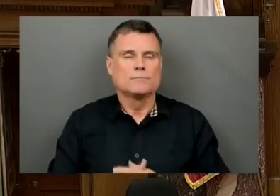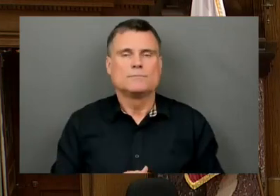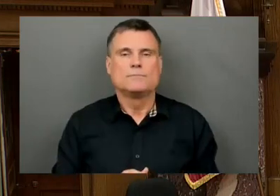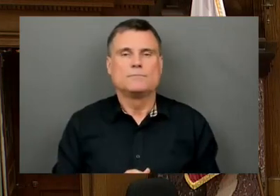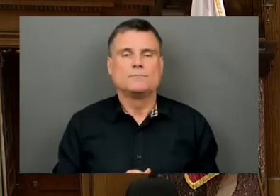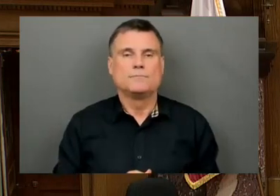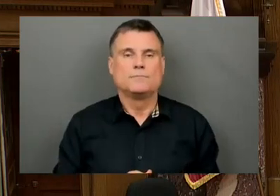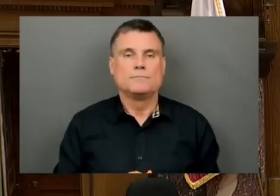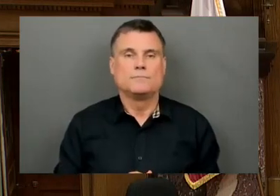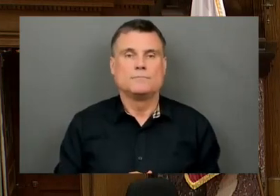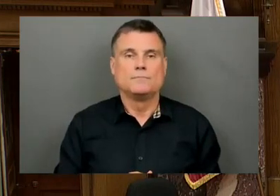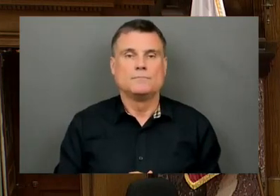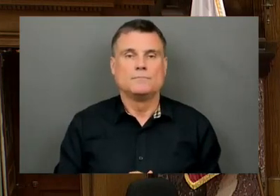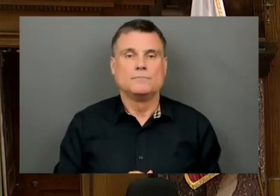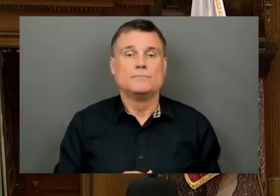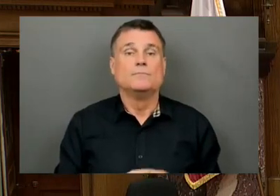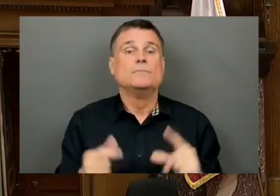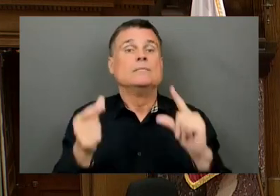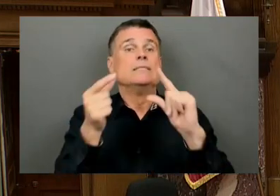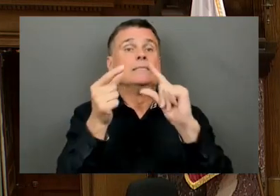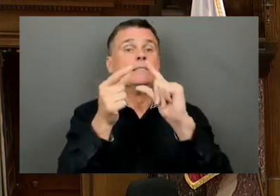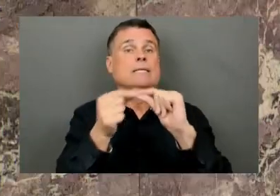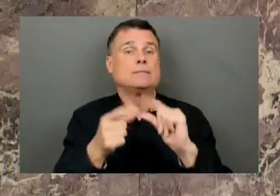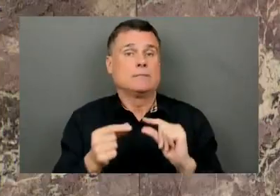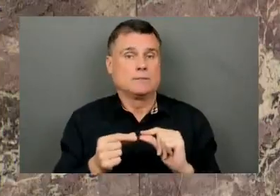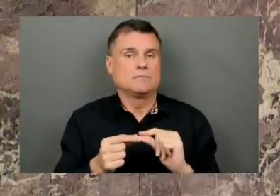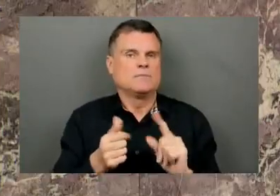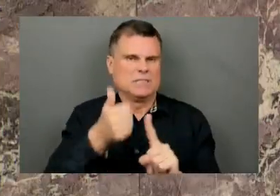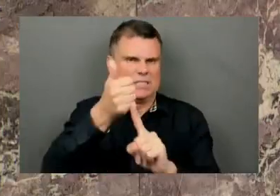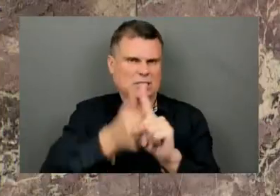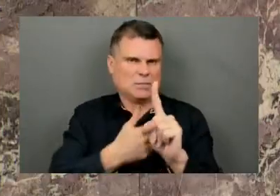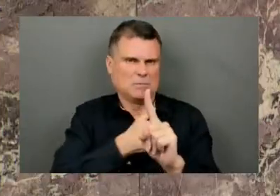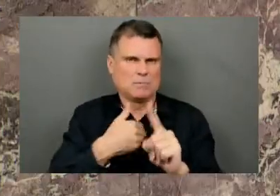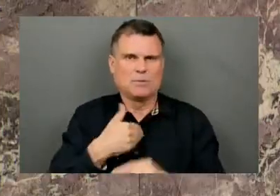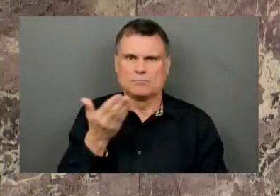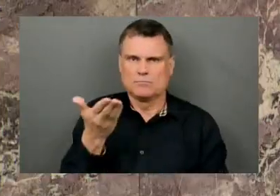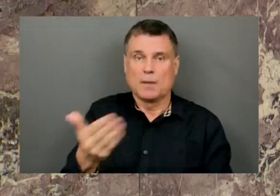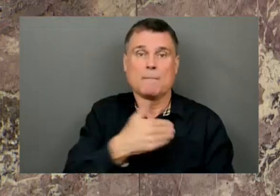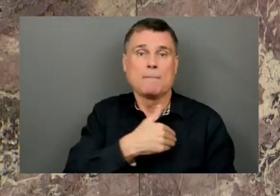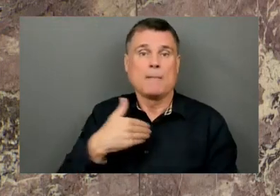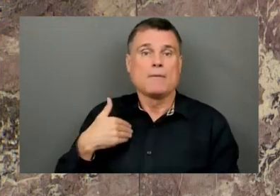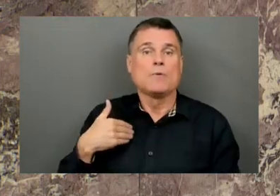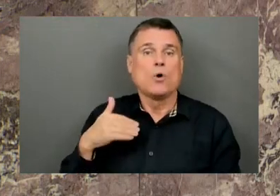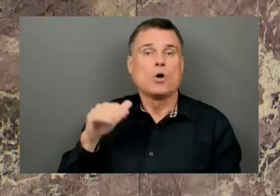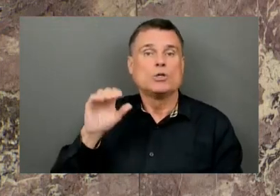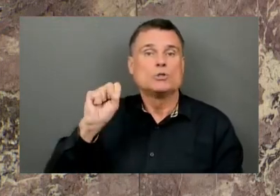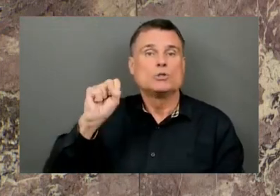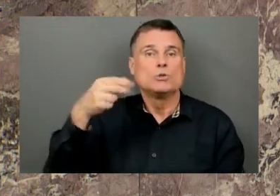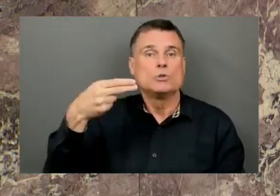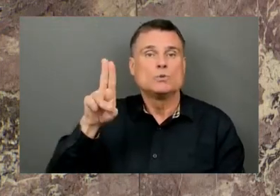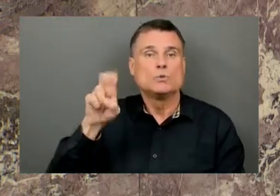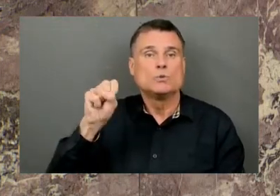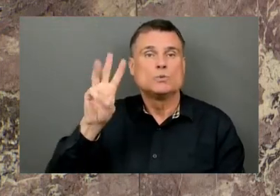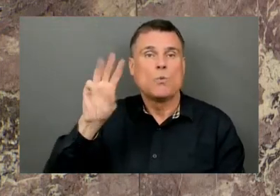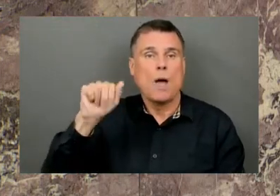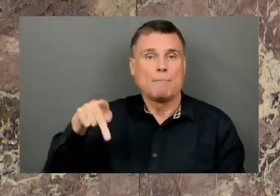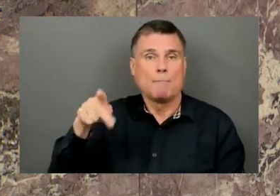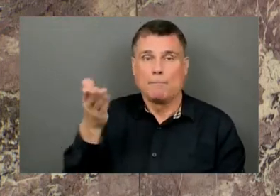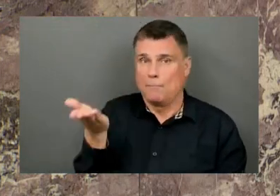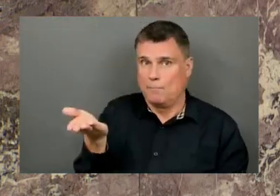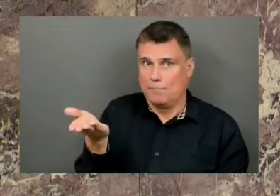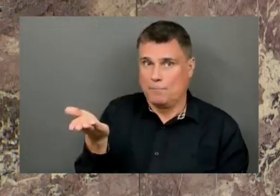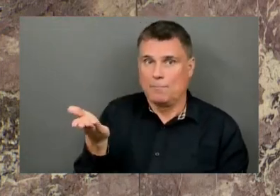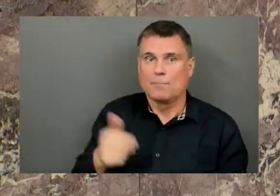Member Faris-Russelaer Thank you very much, Honourable Speaker. Today I rise in the House to express my sincere